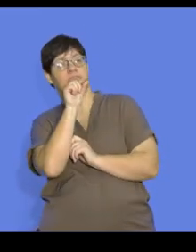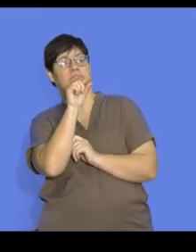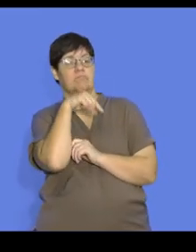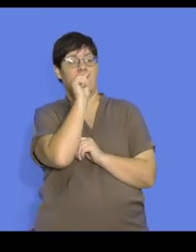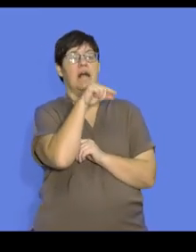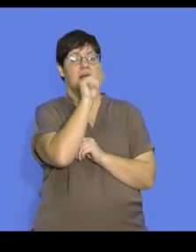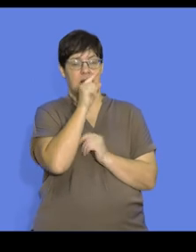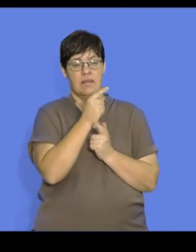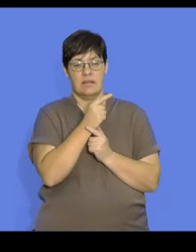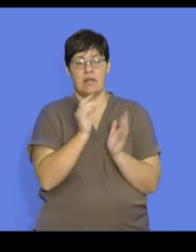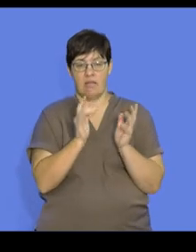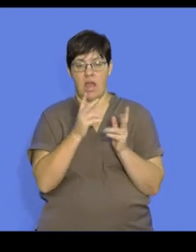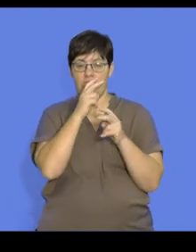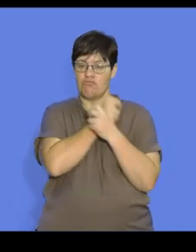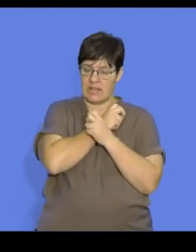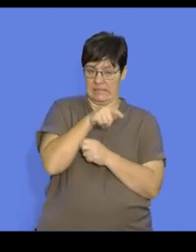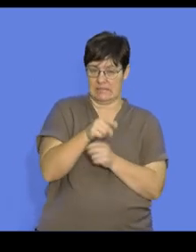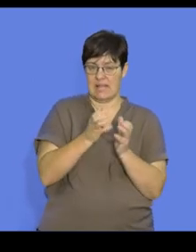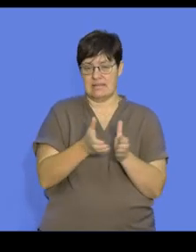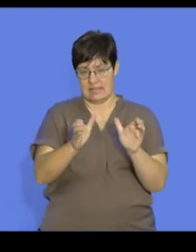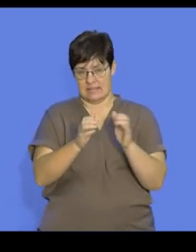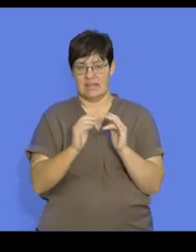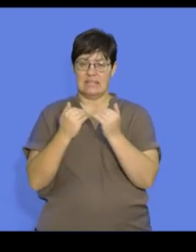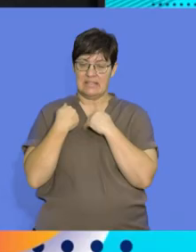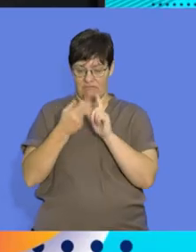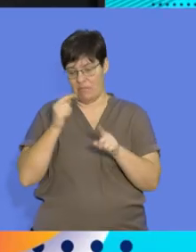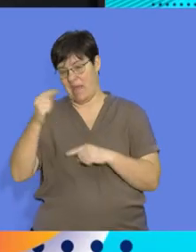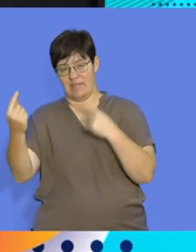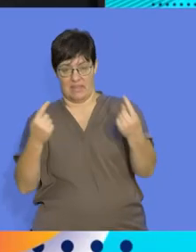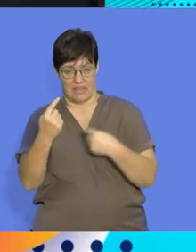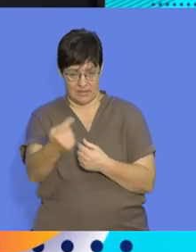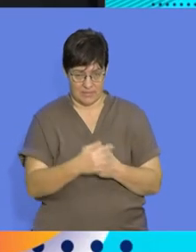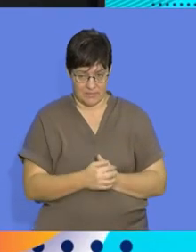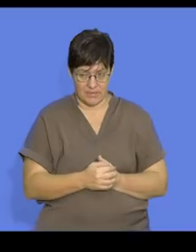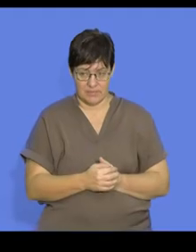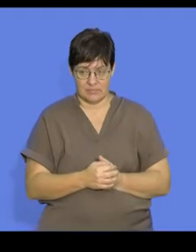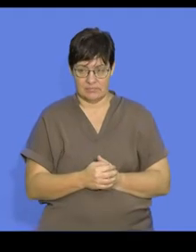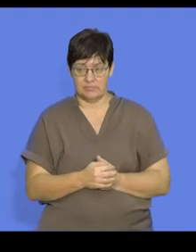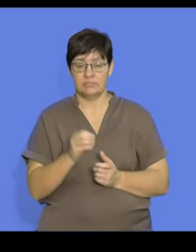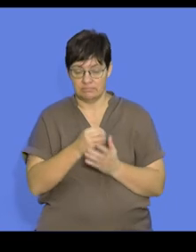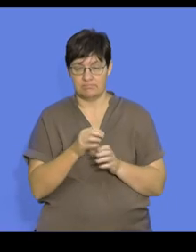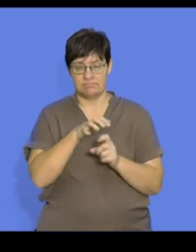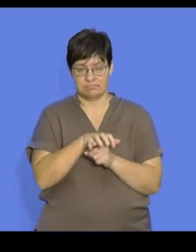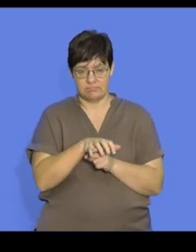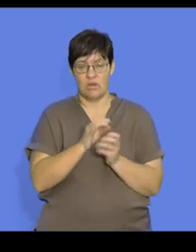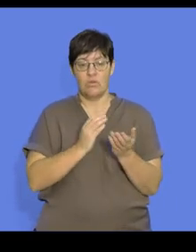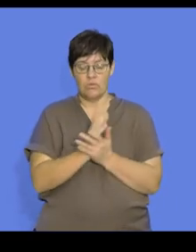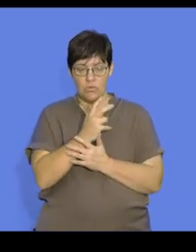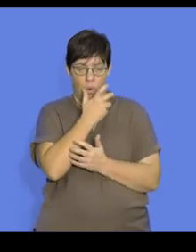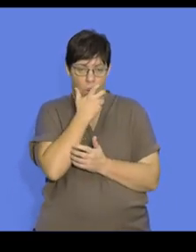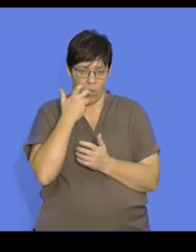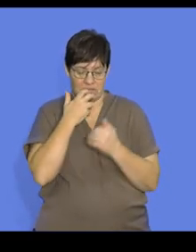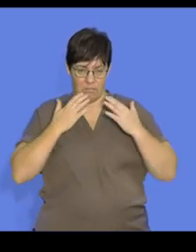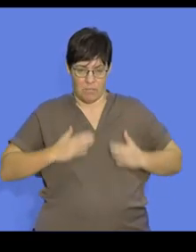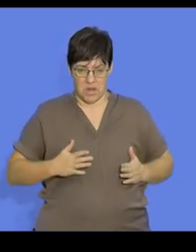you find that often the nestlings rest in their nest safe from other predators. Eggs are incubated through the body